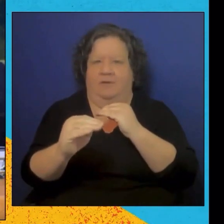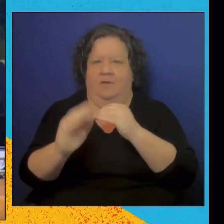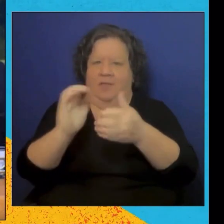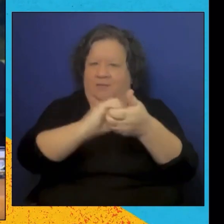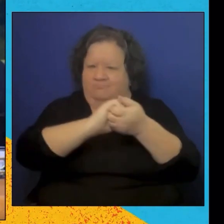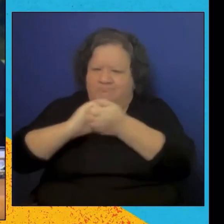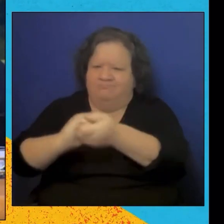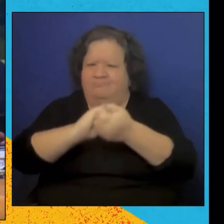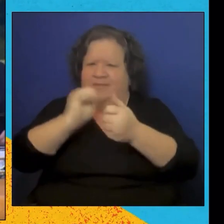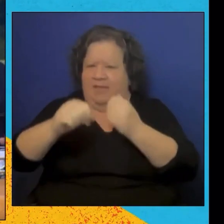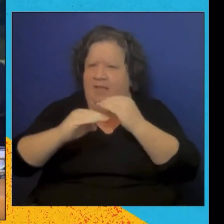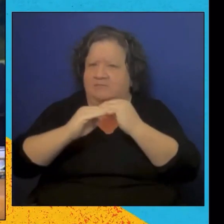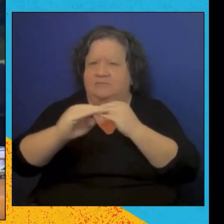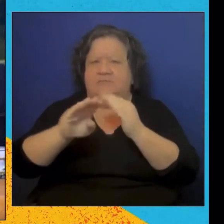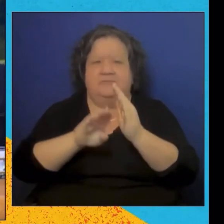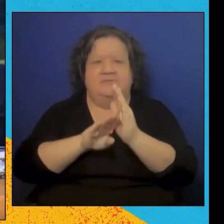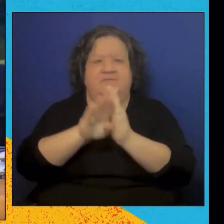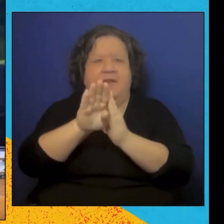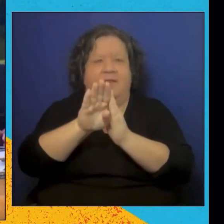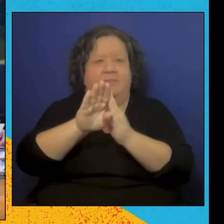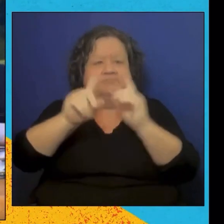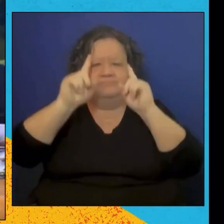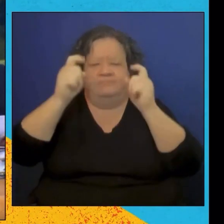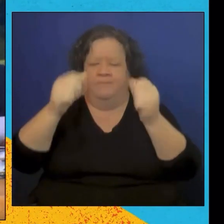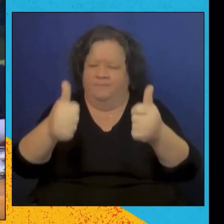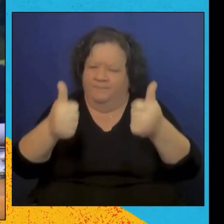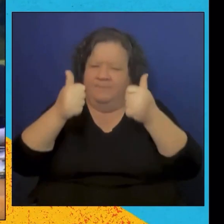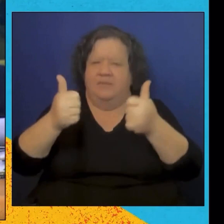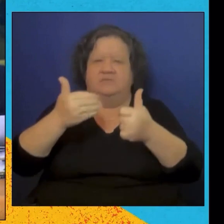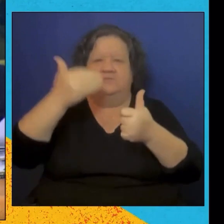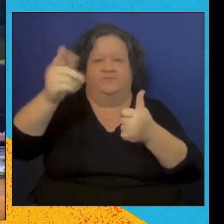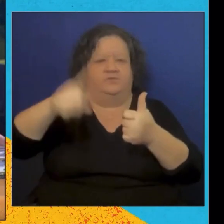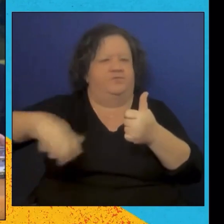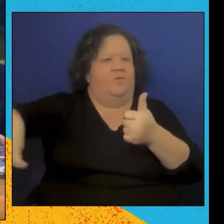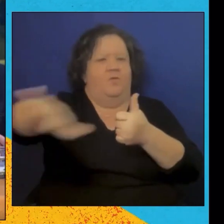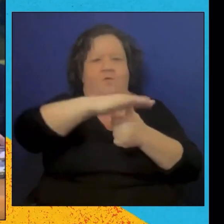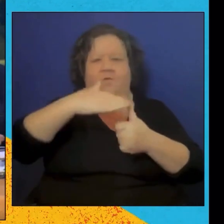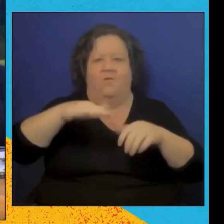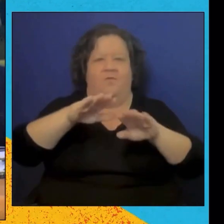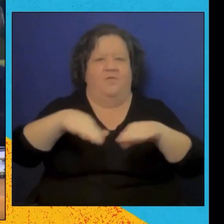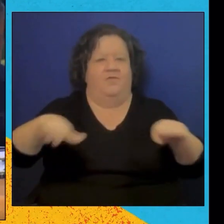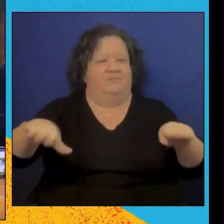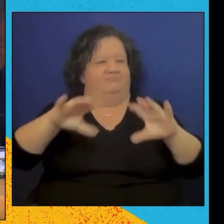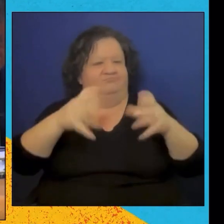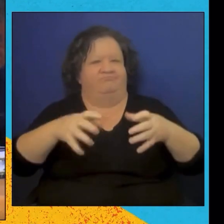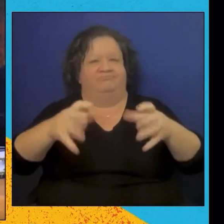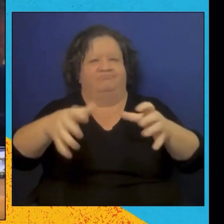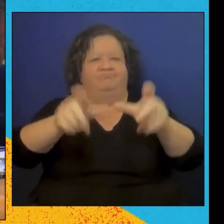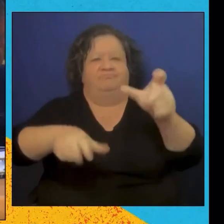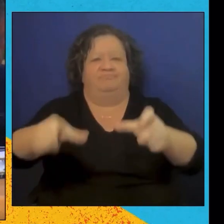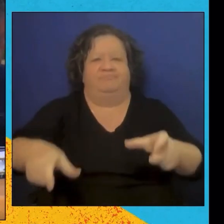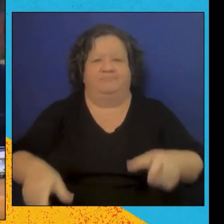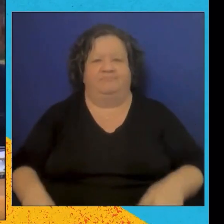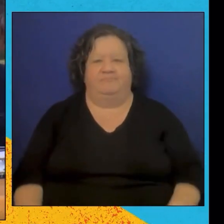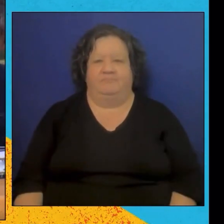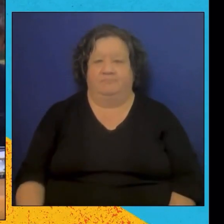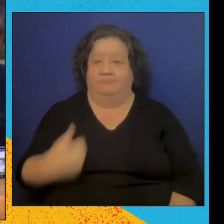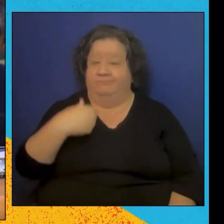seeds of hope, even we know that we may not live to see the harvest. Thank you very much.